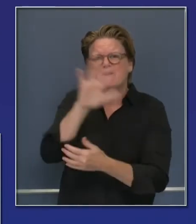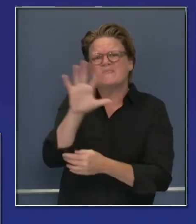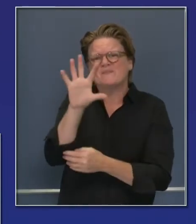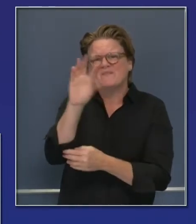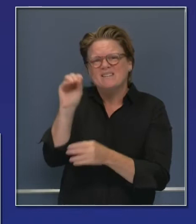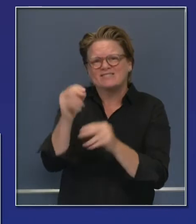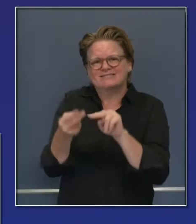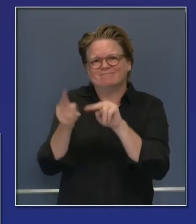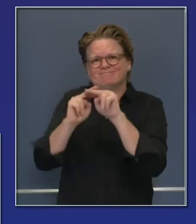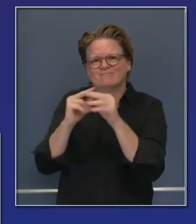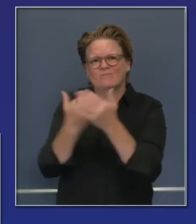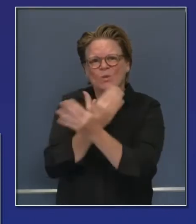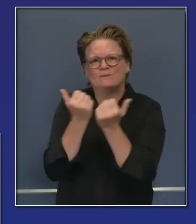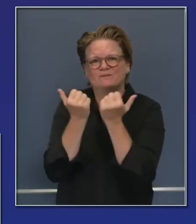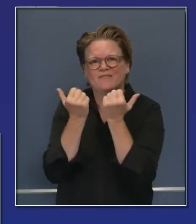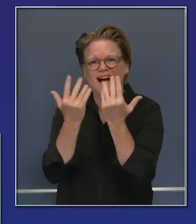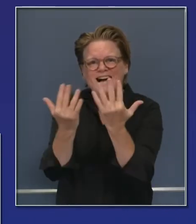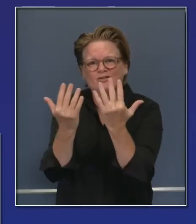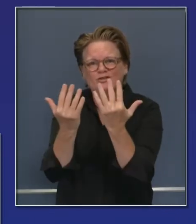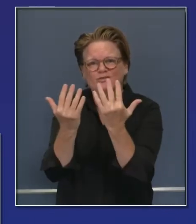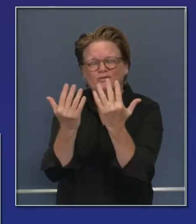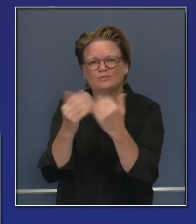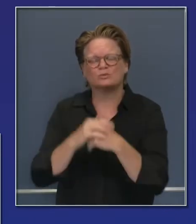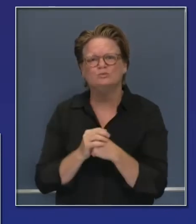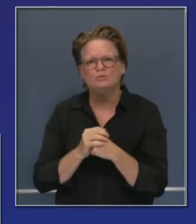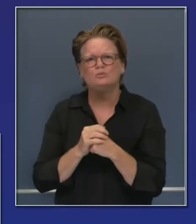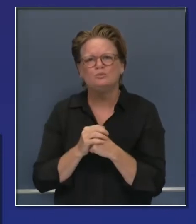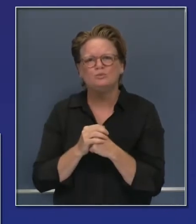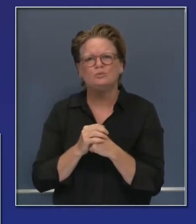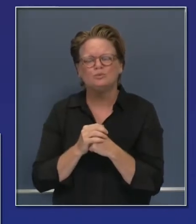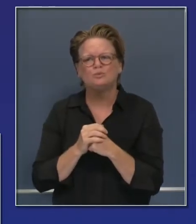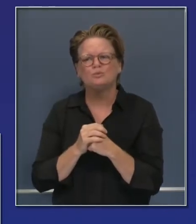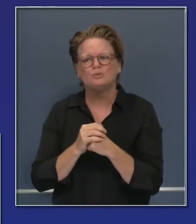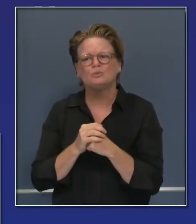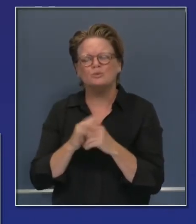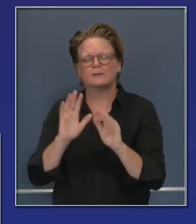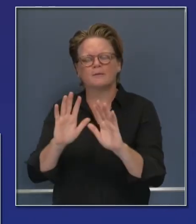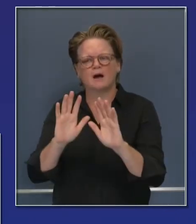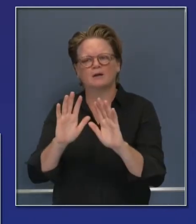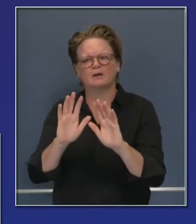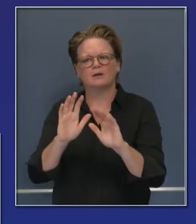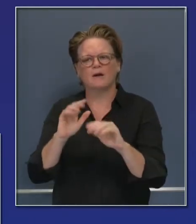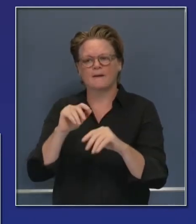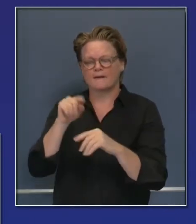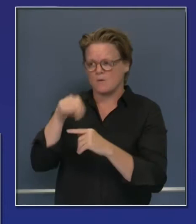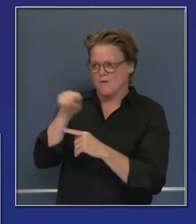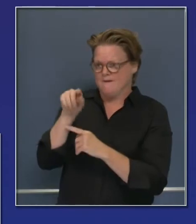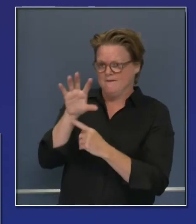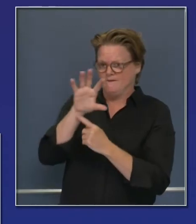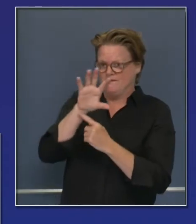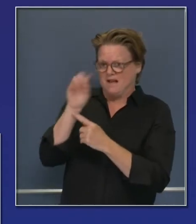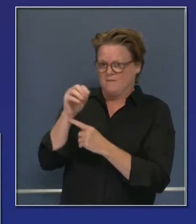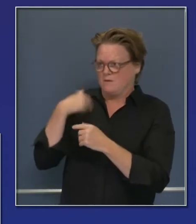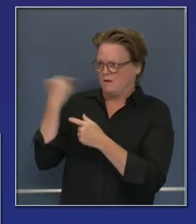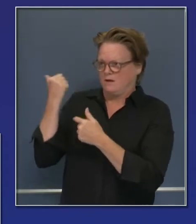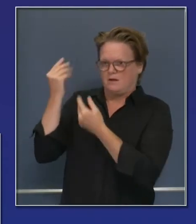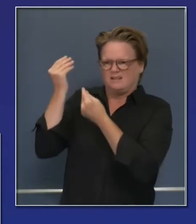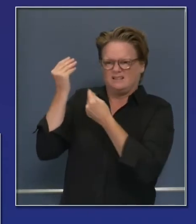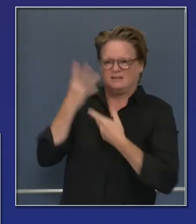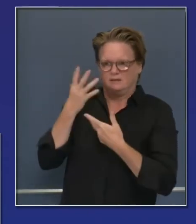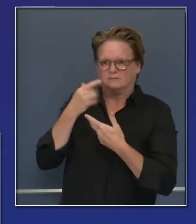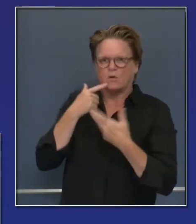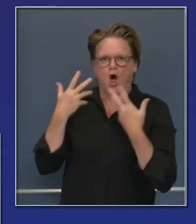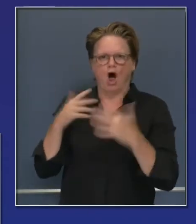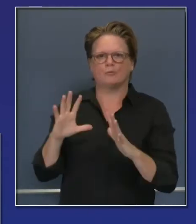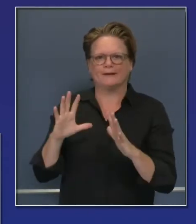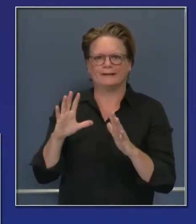an hour or so ago, they have been effectively suppressed, all 50 of those new fires. But it gives you a sense of the magnitude